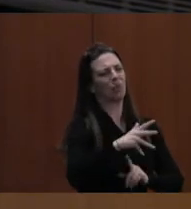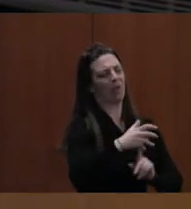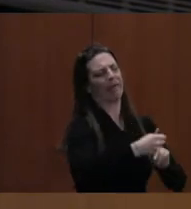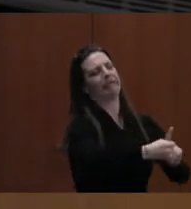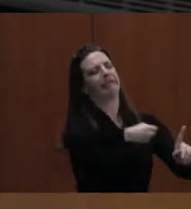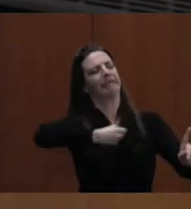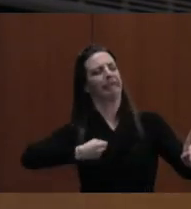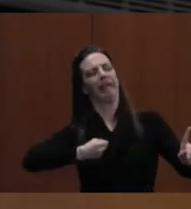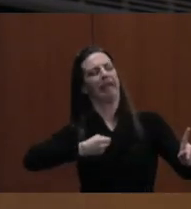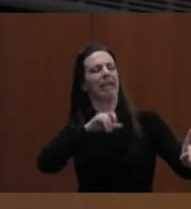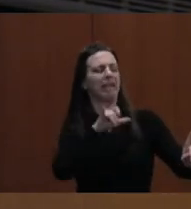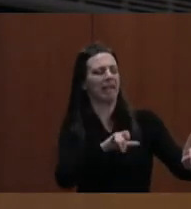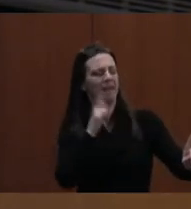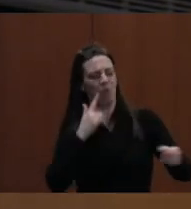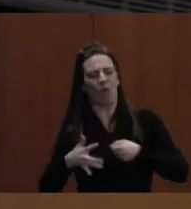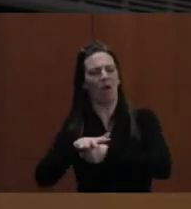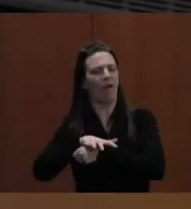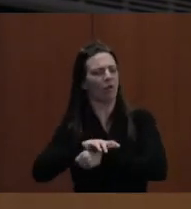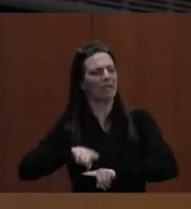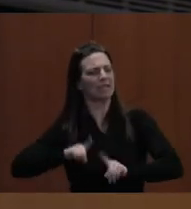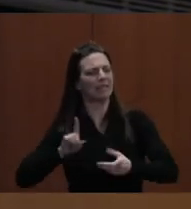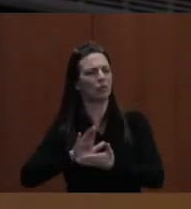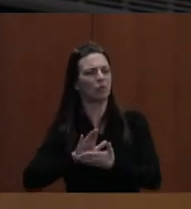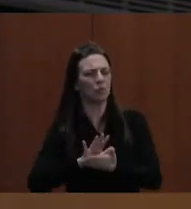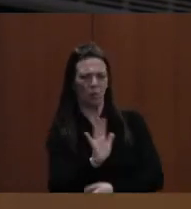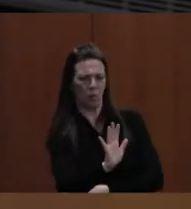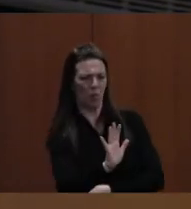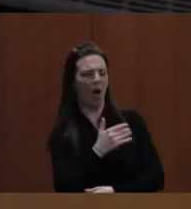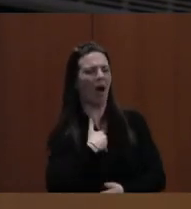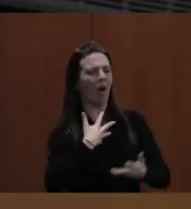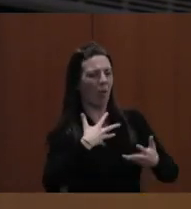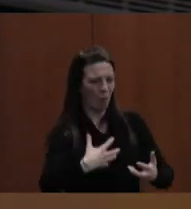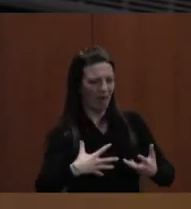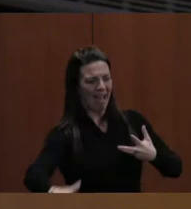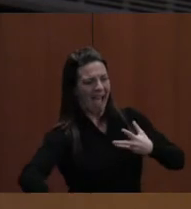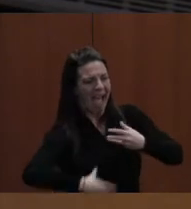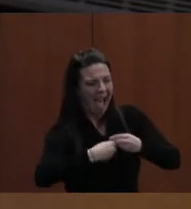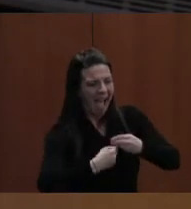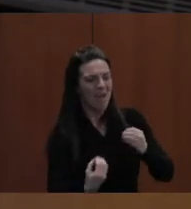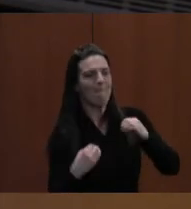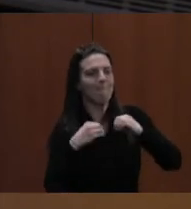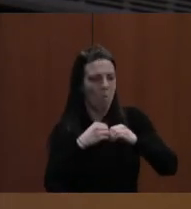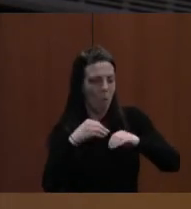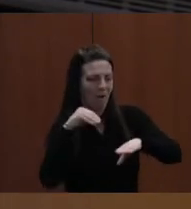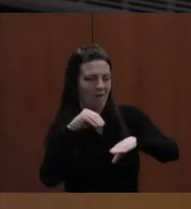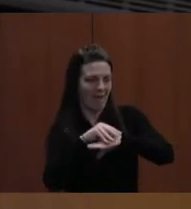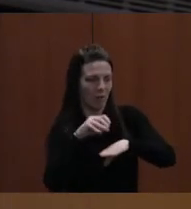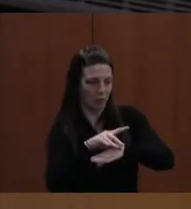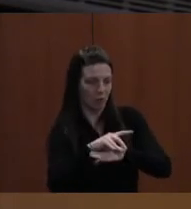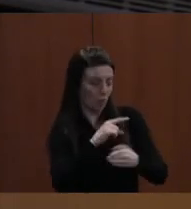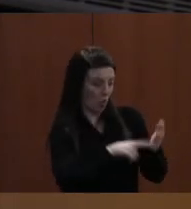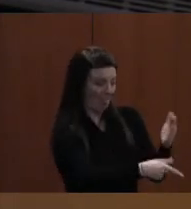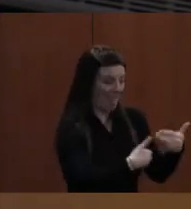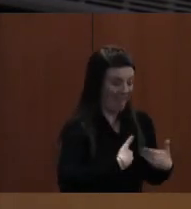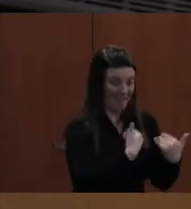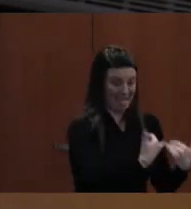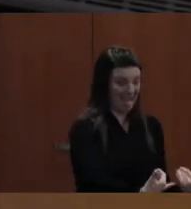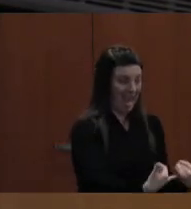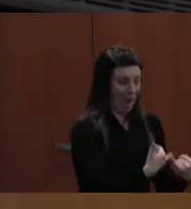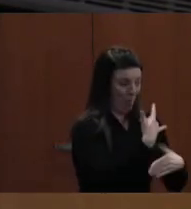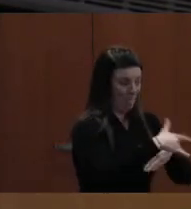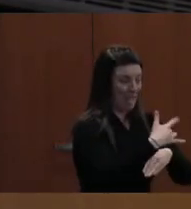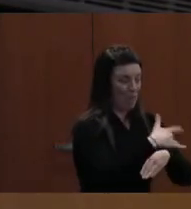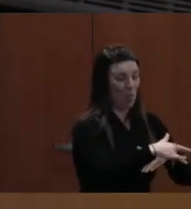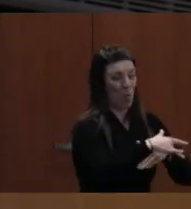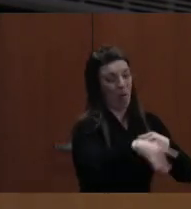I would like additional coverage for every school to have what they have now, plus up to a full-time